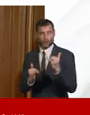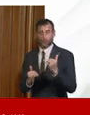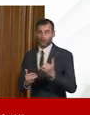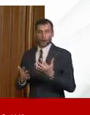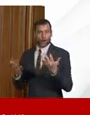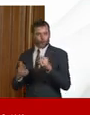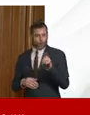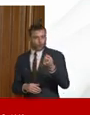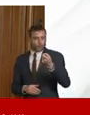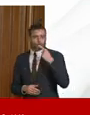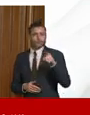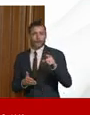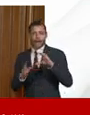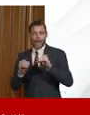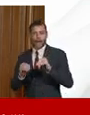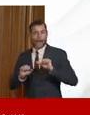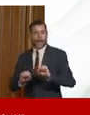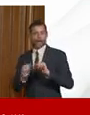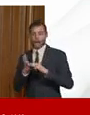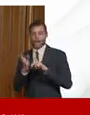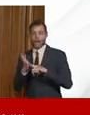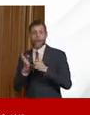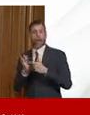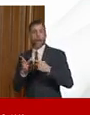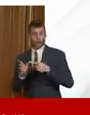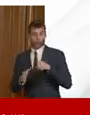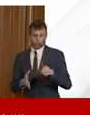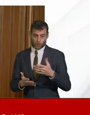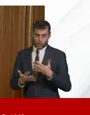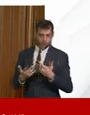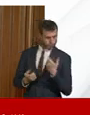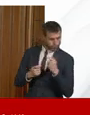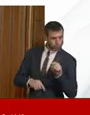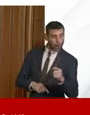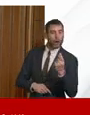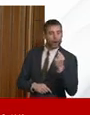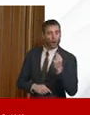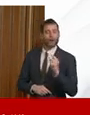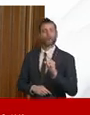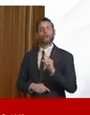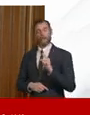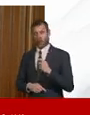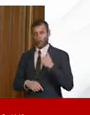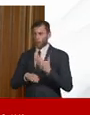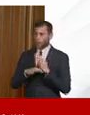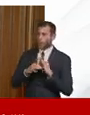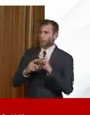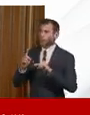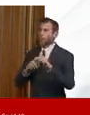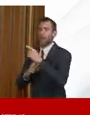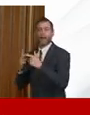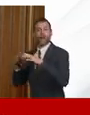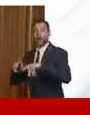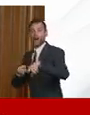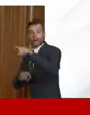we will of course be working with our colleagues around the world as they look at these drugs but in the uk we will also be looking at drugs such as